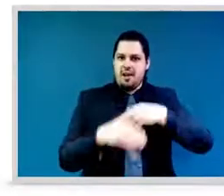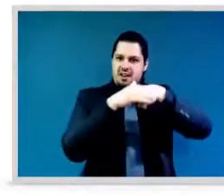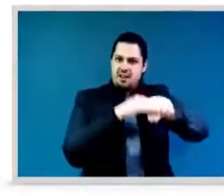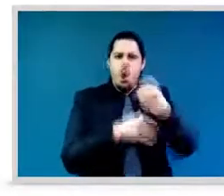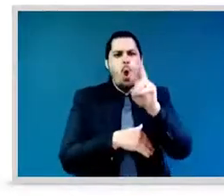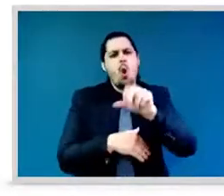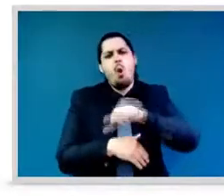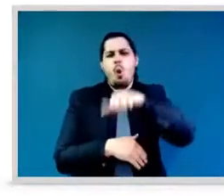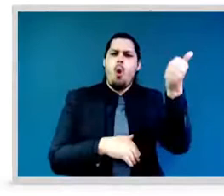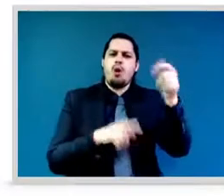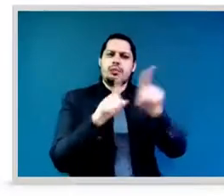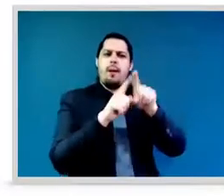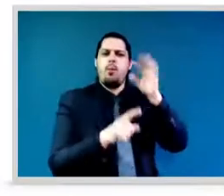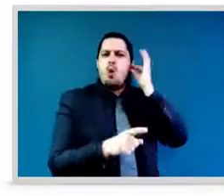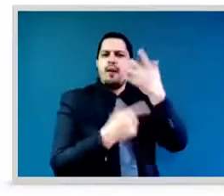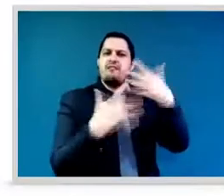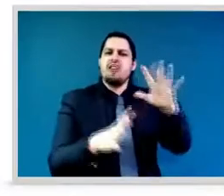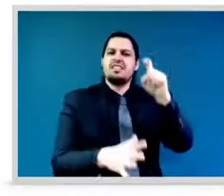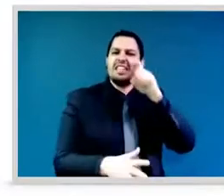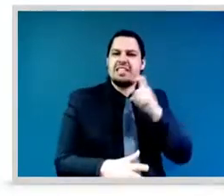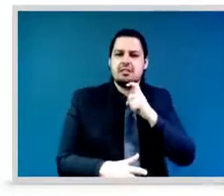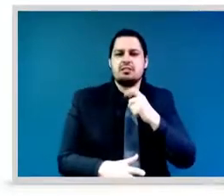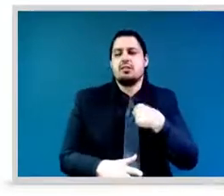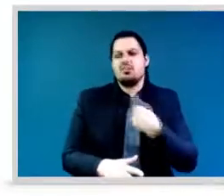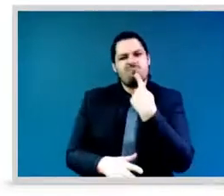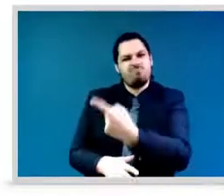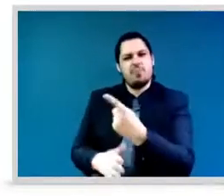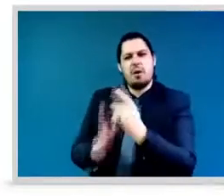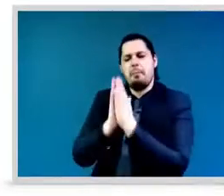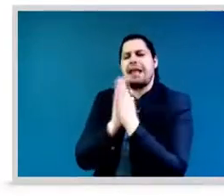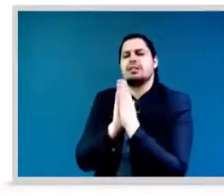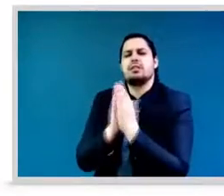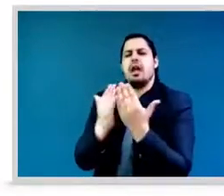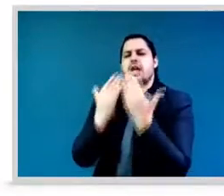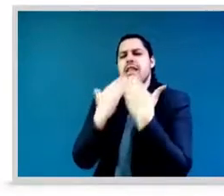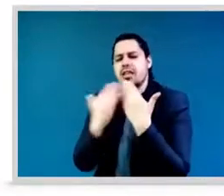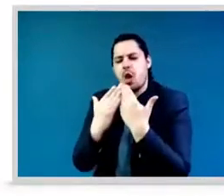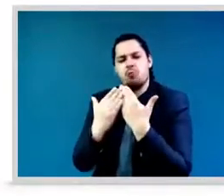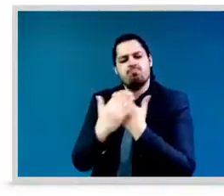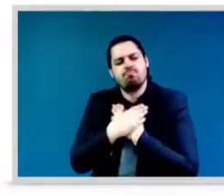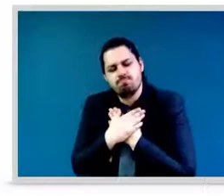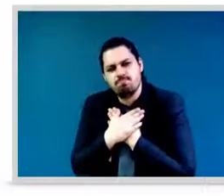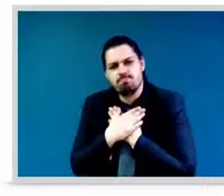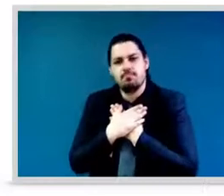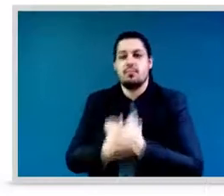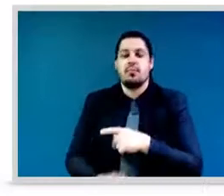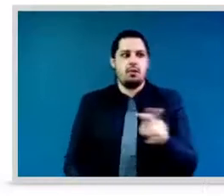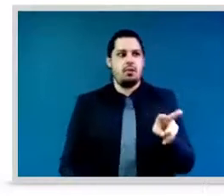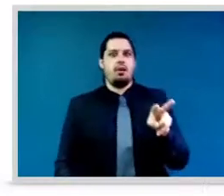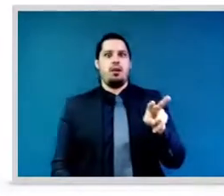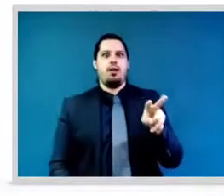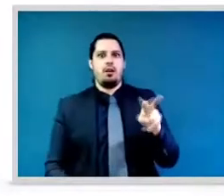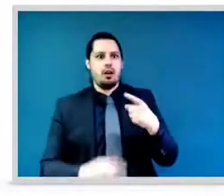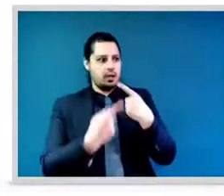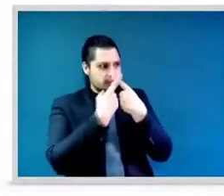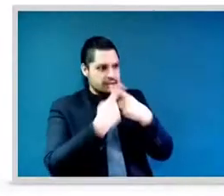of progress. And it shows that we must do this together. Our work in gender-based violence in fighting for